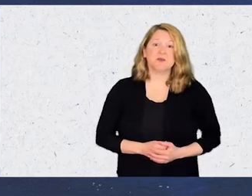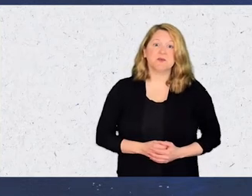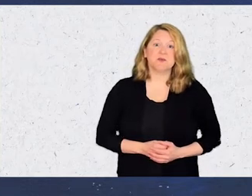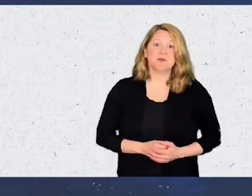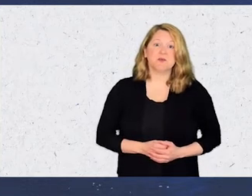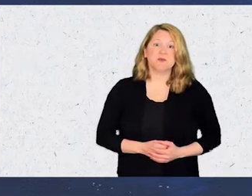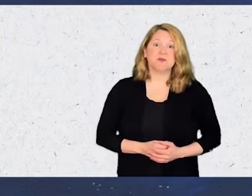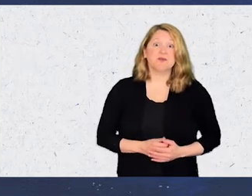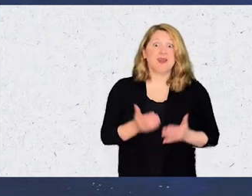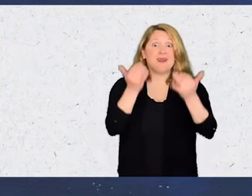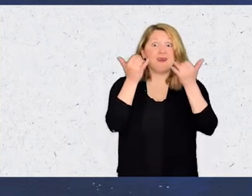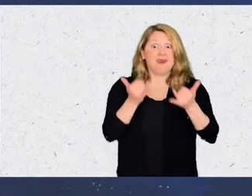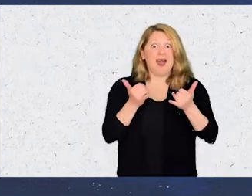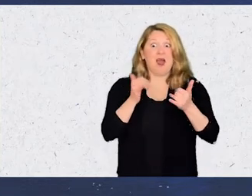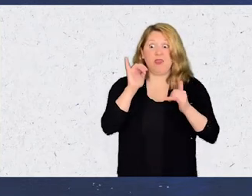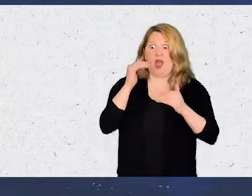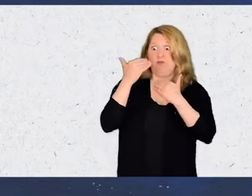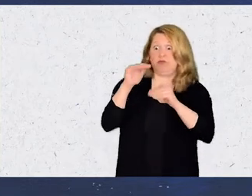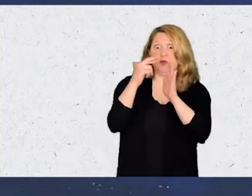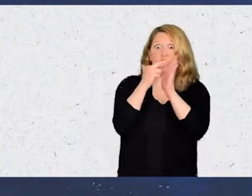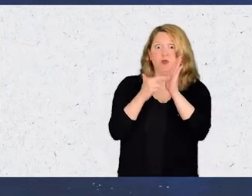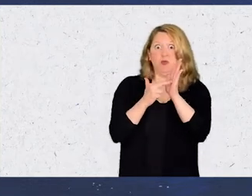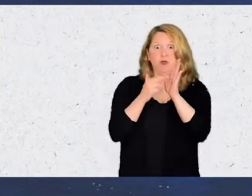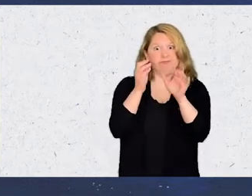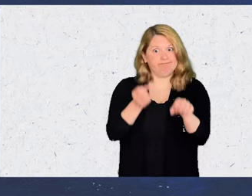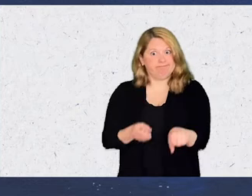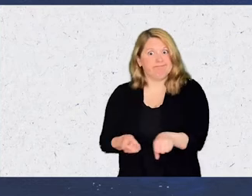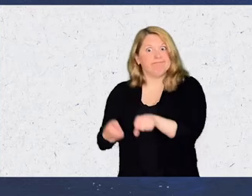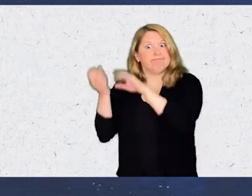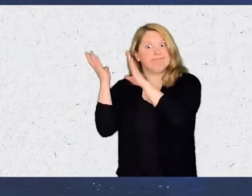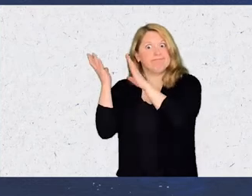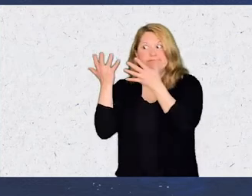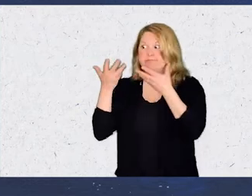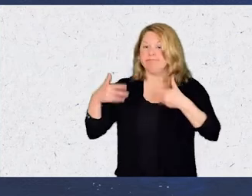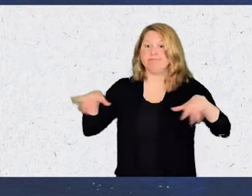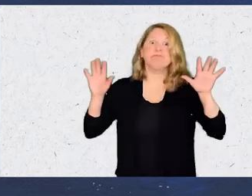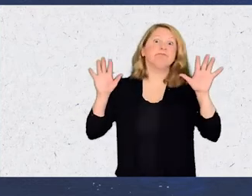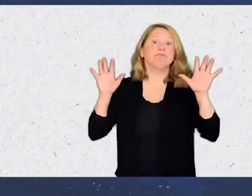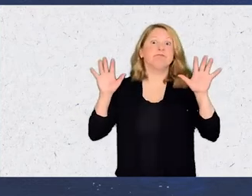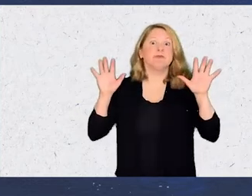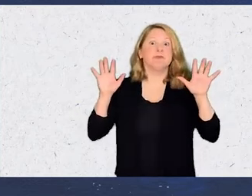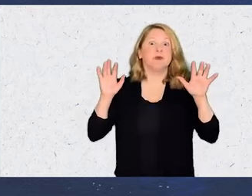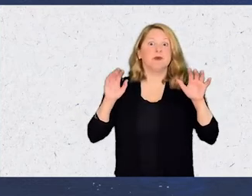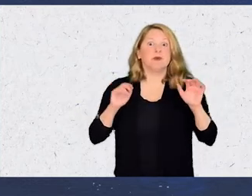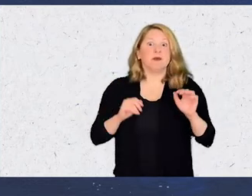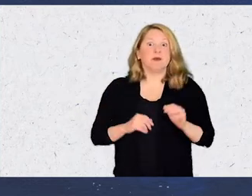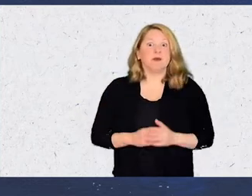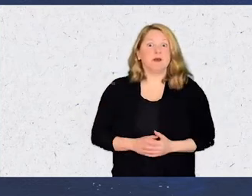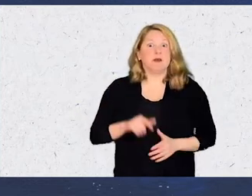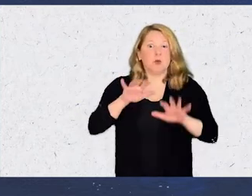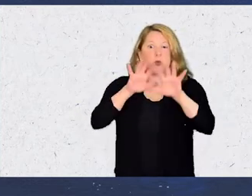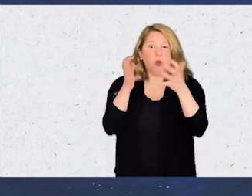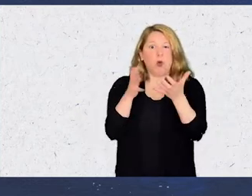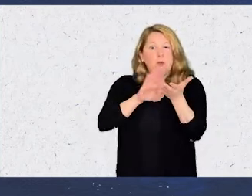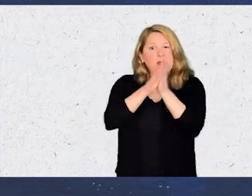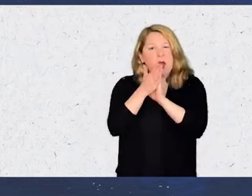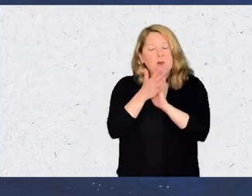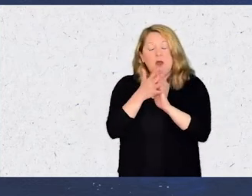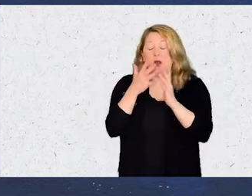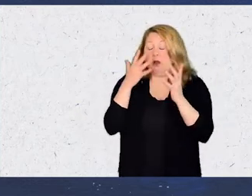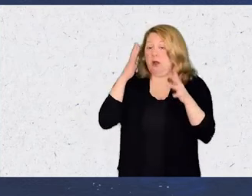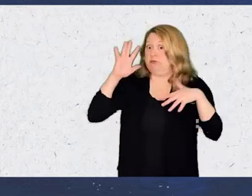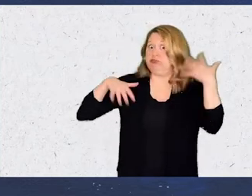Now that the restrictions have been lifted, the world is so chaotic.